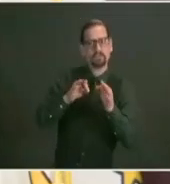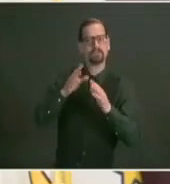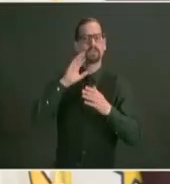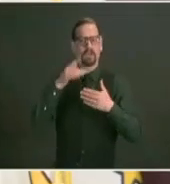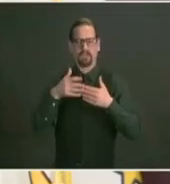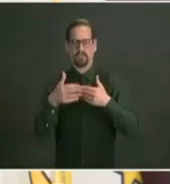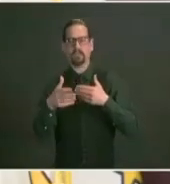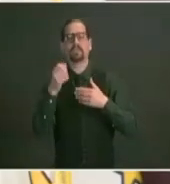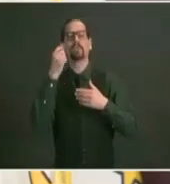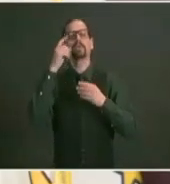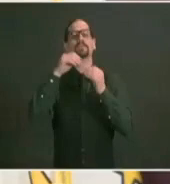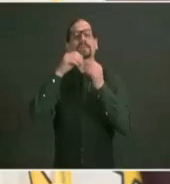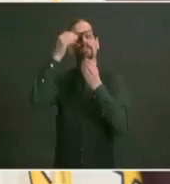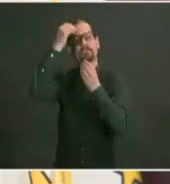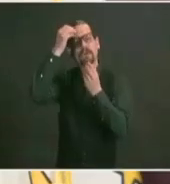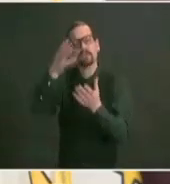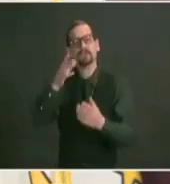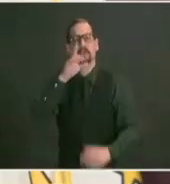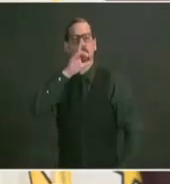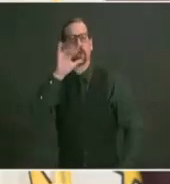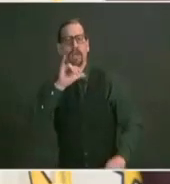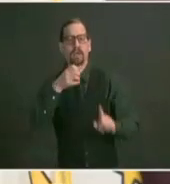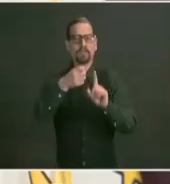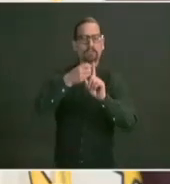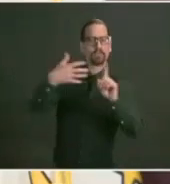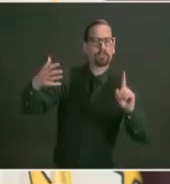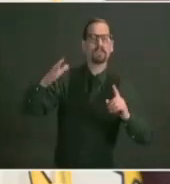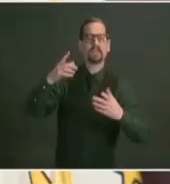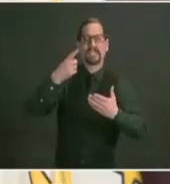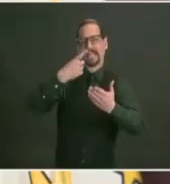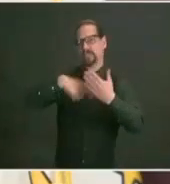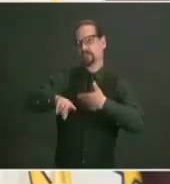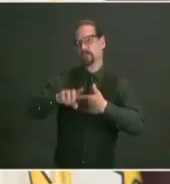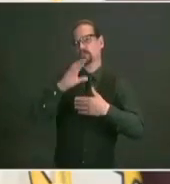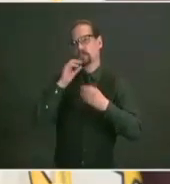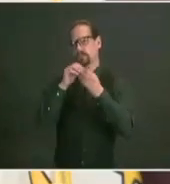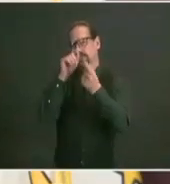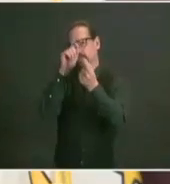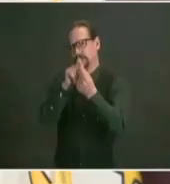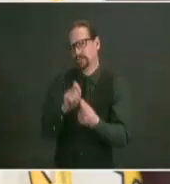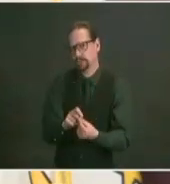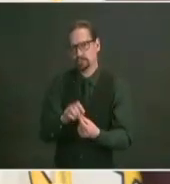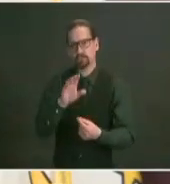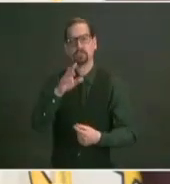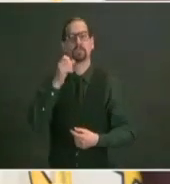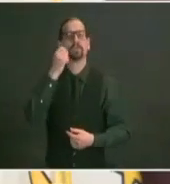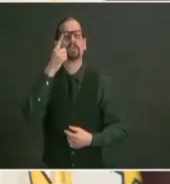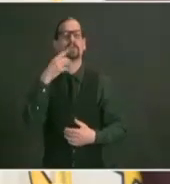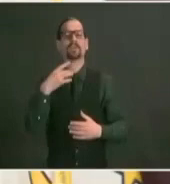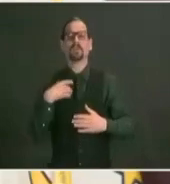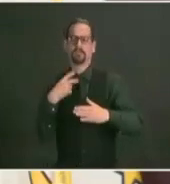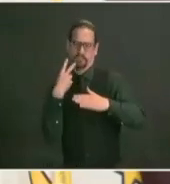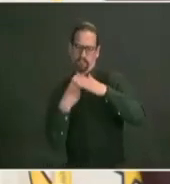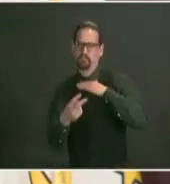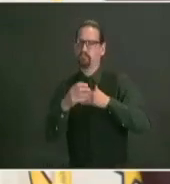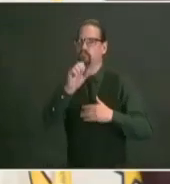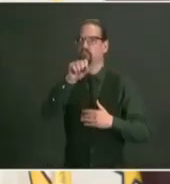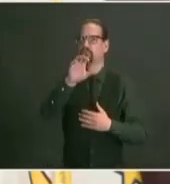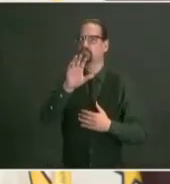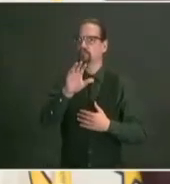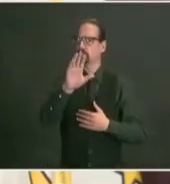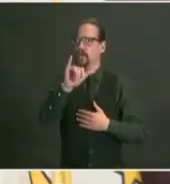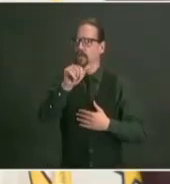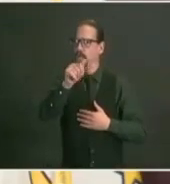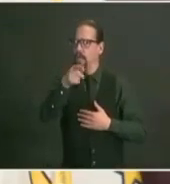registration but today uh the announcement is april 19th that all people are going to be eligible to